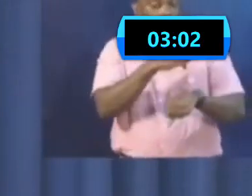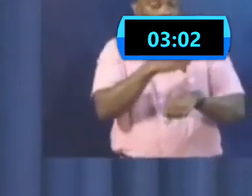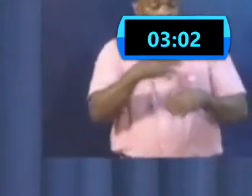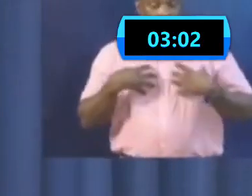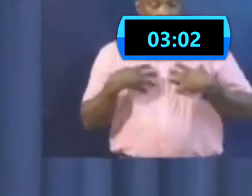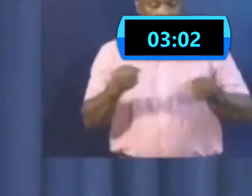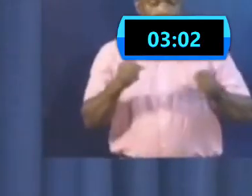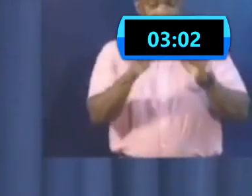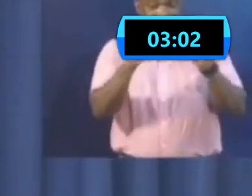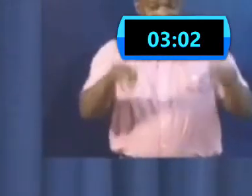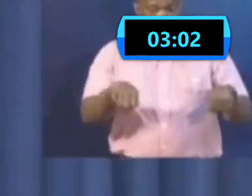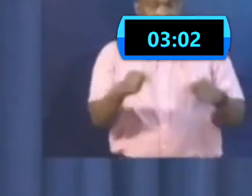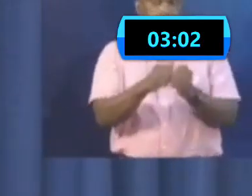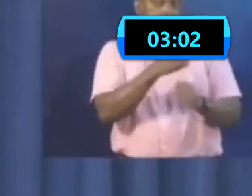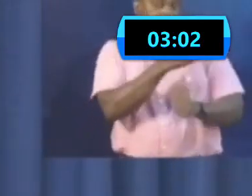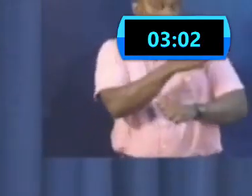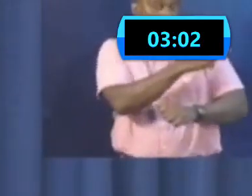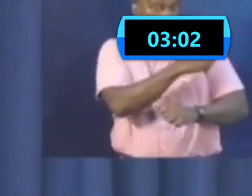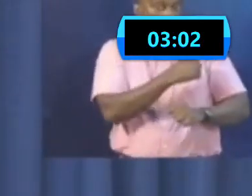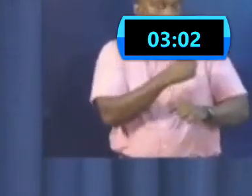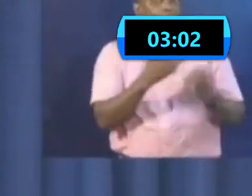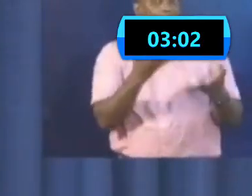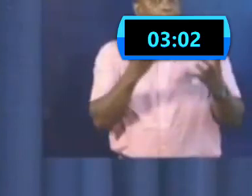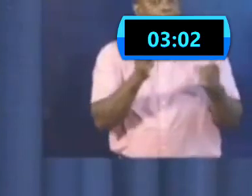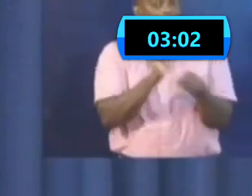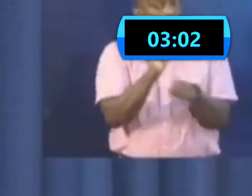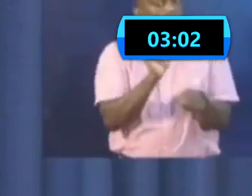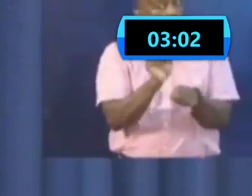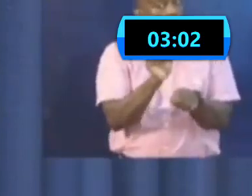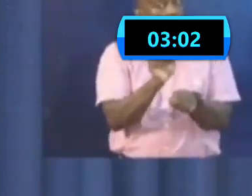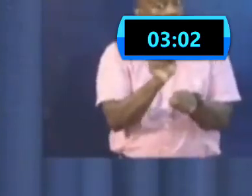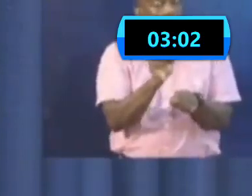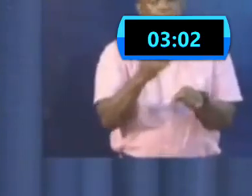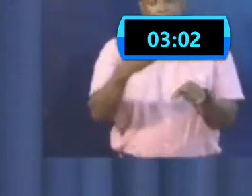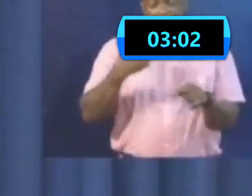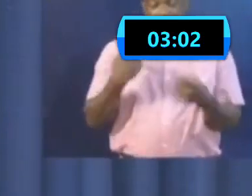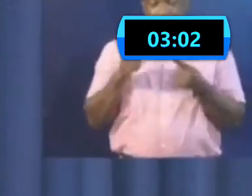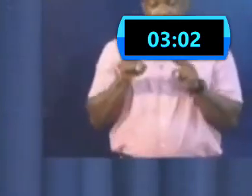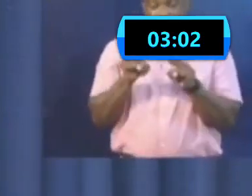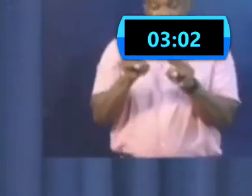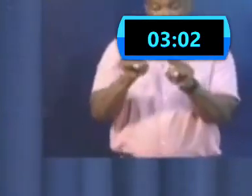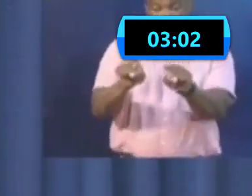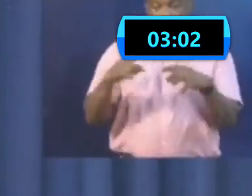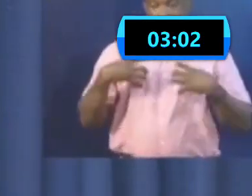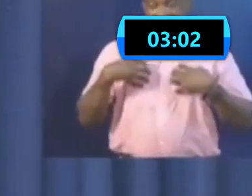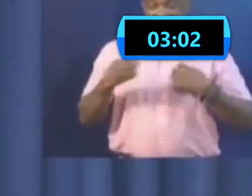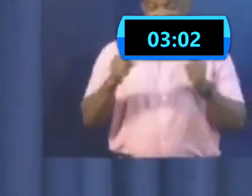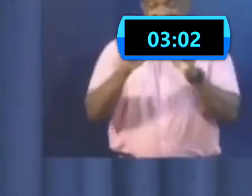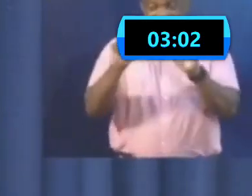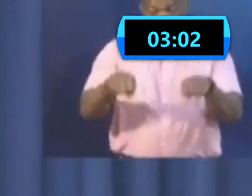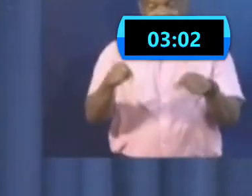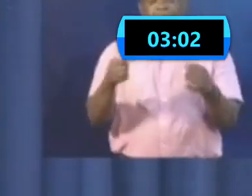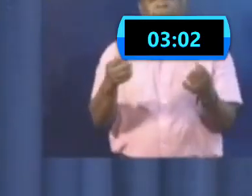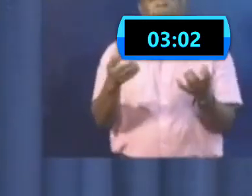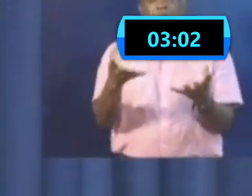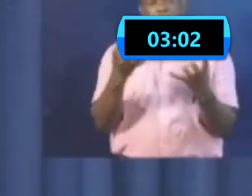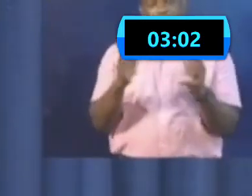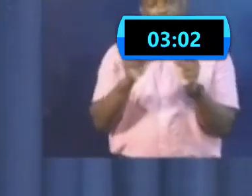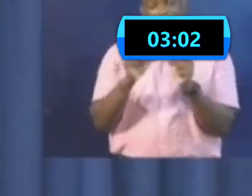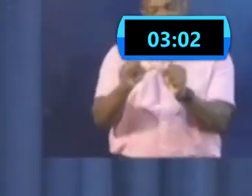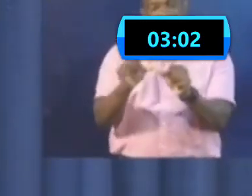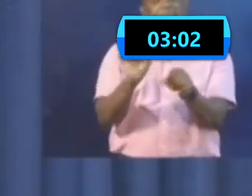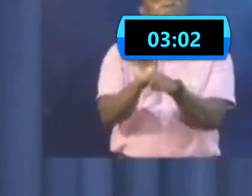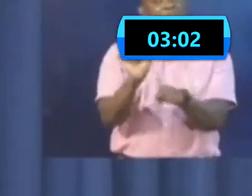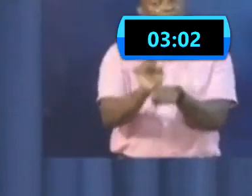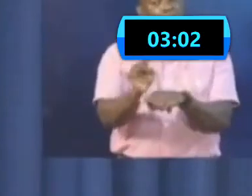in anticipation. I must tell you, when, before we went on the last